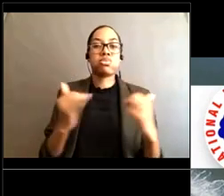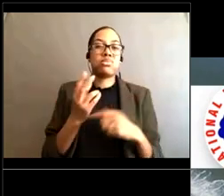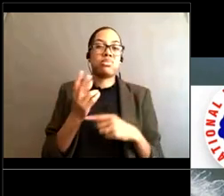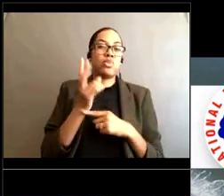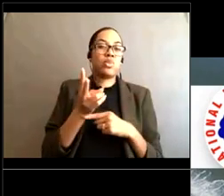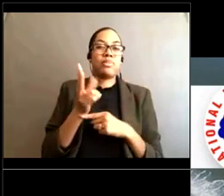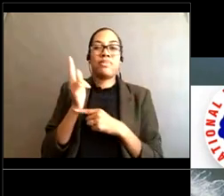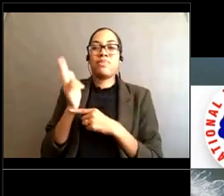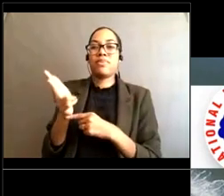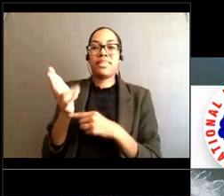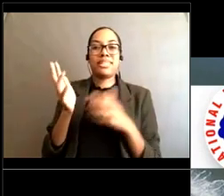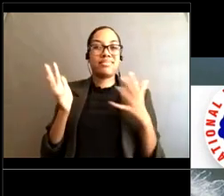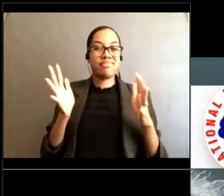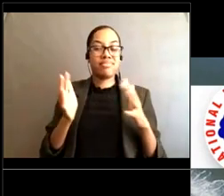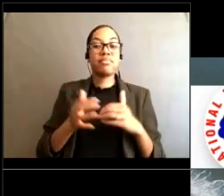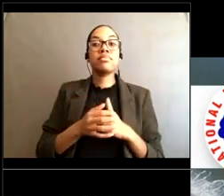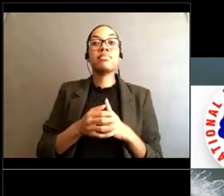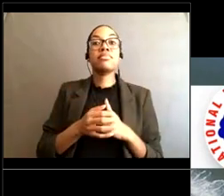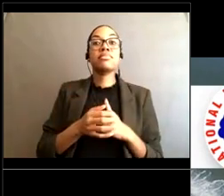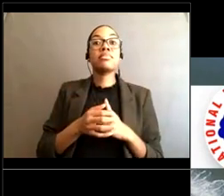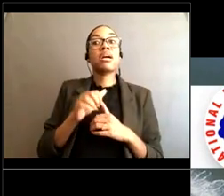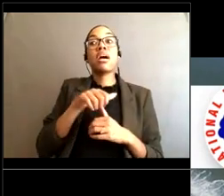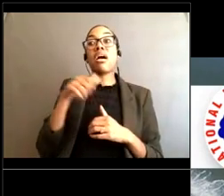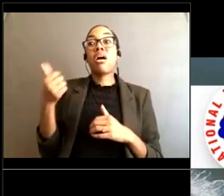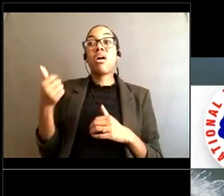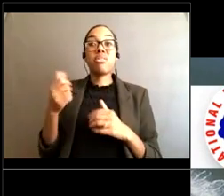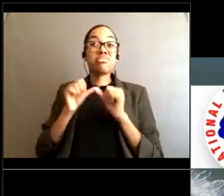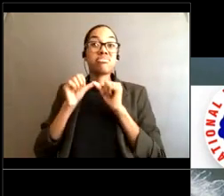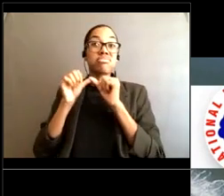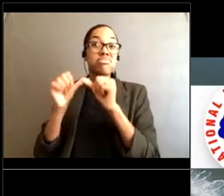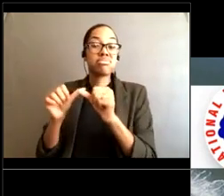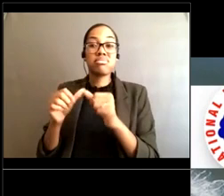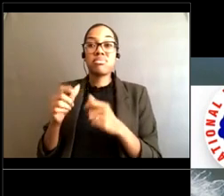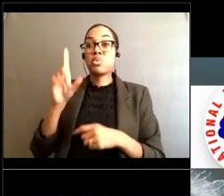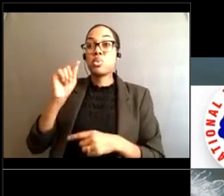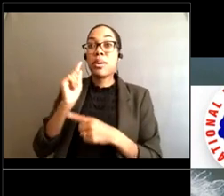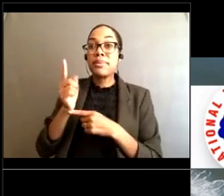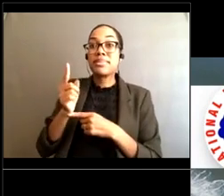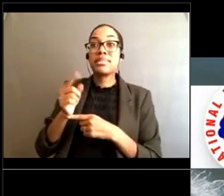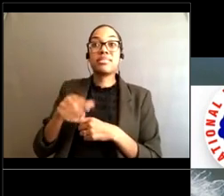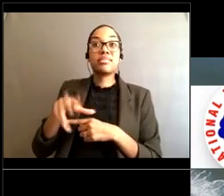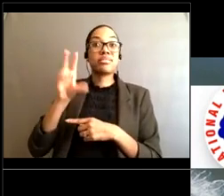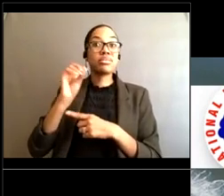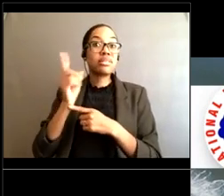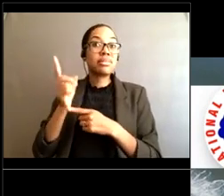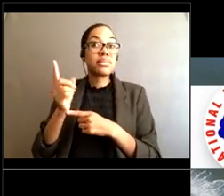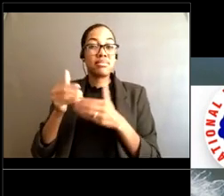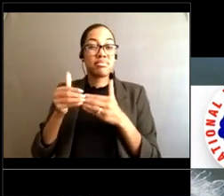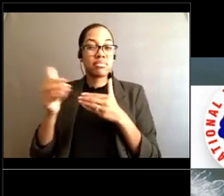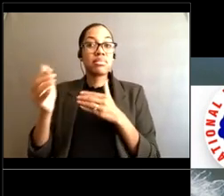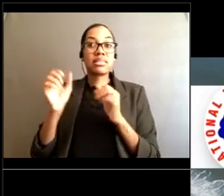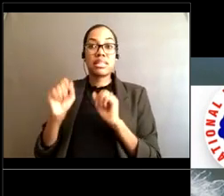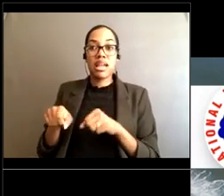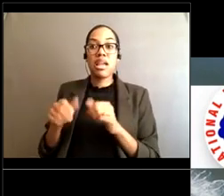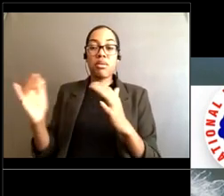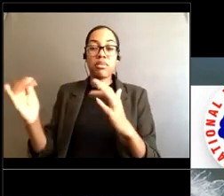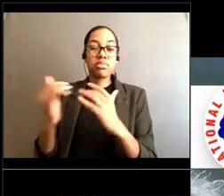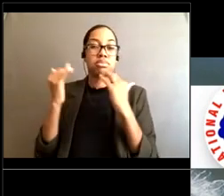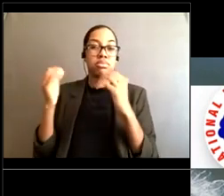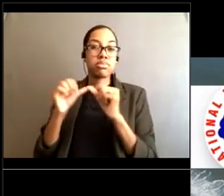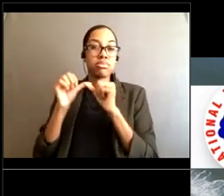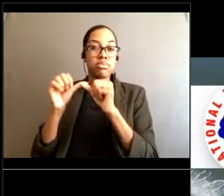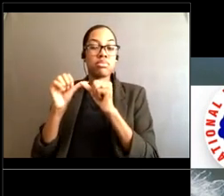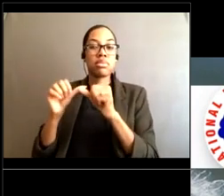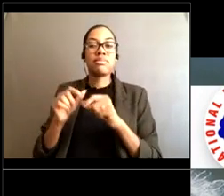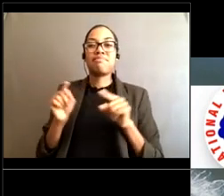they can be a little more resilient and last for 20 minutes or longer Those rip currents that are tied to